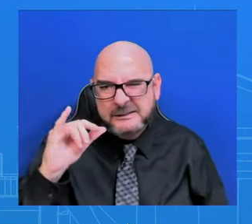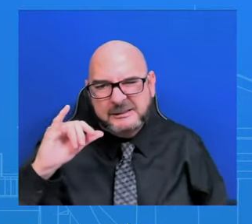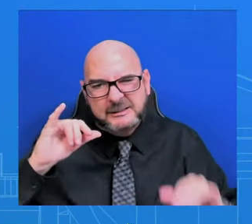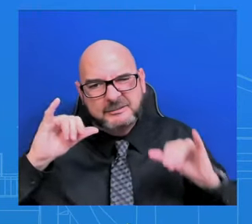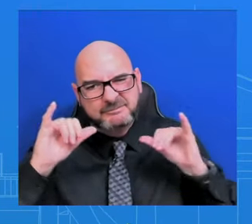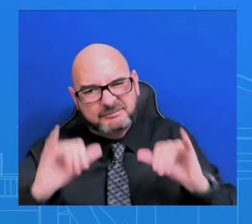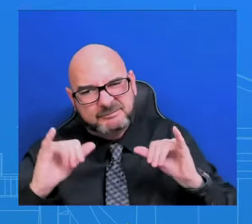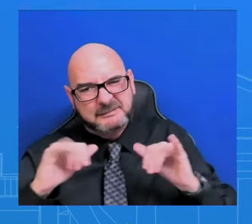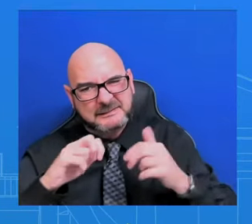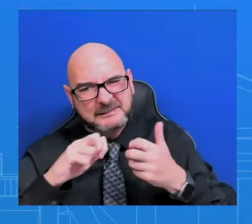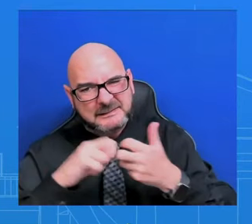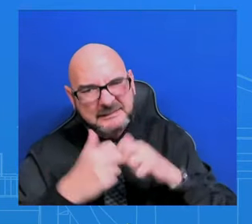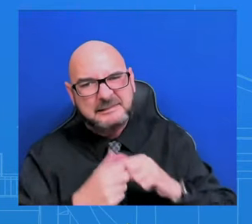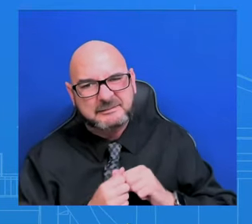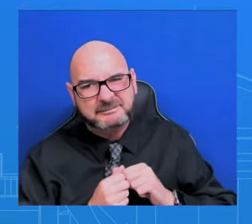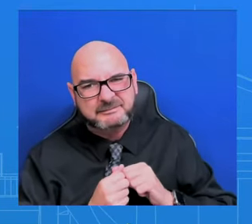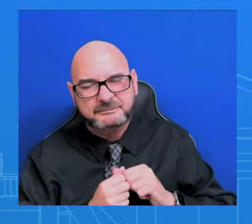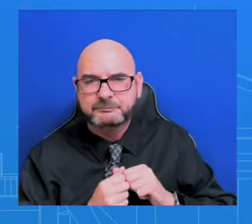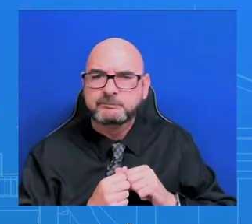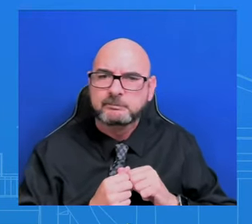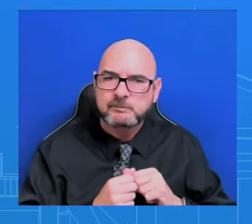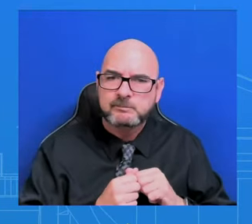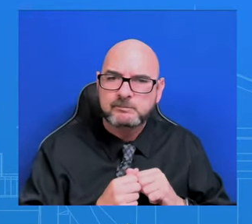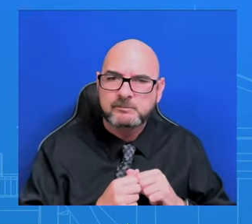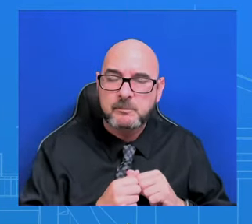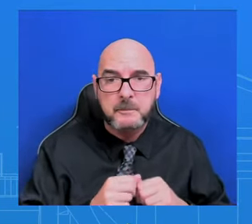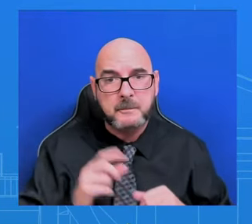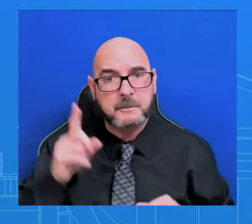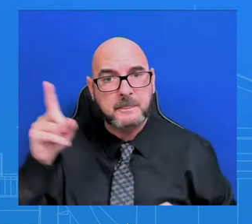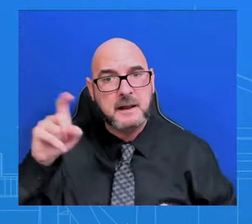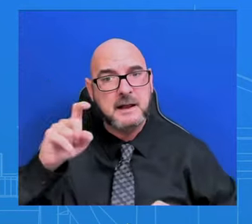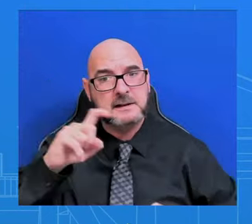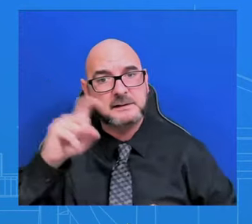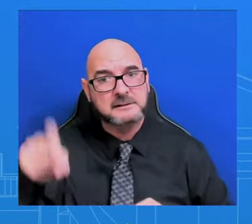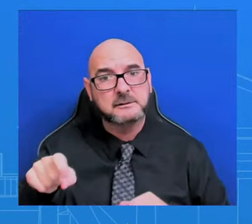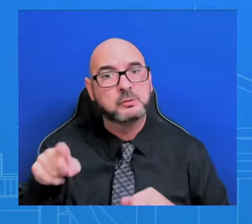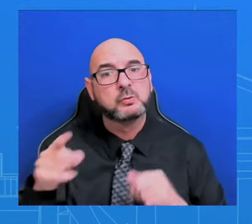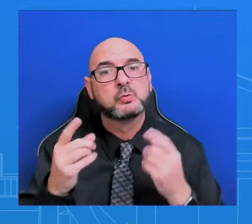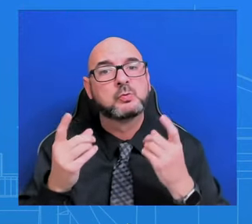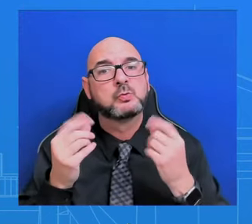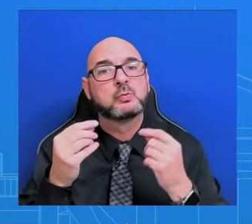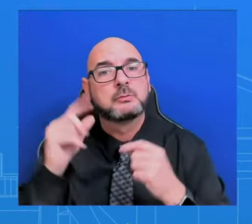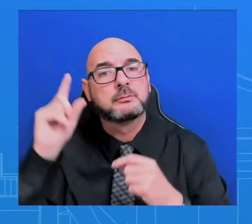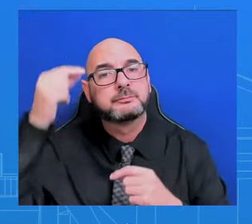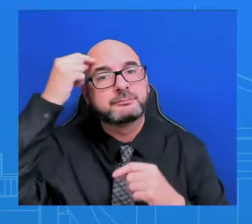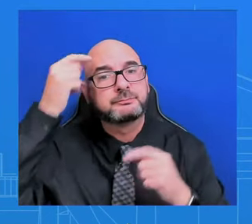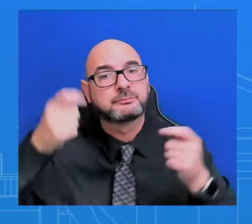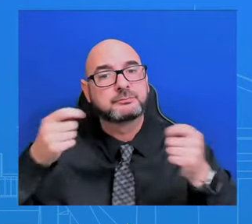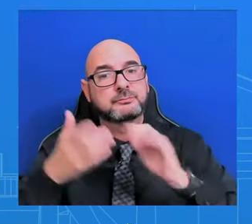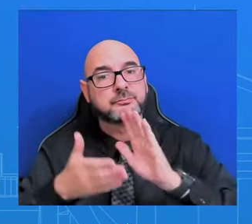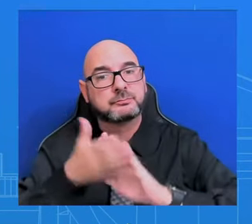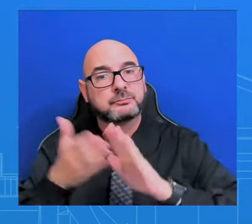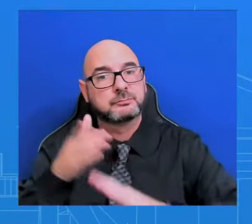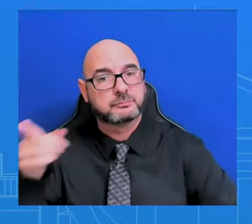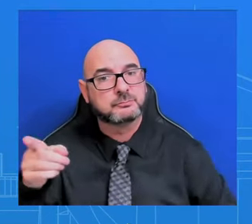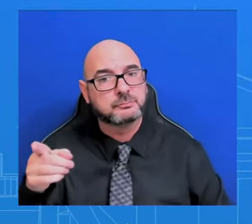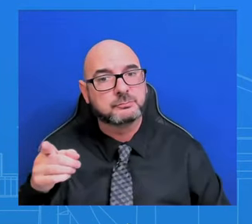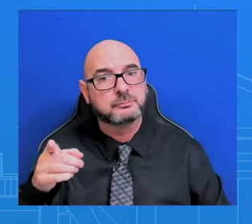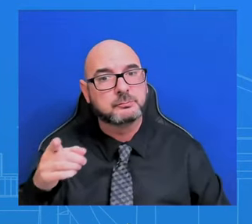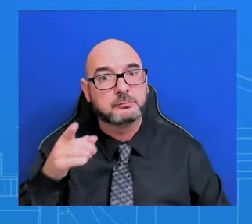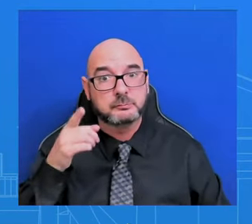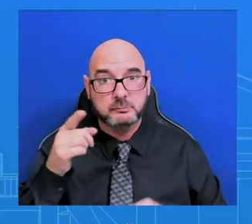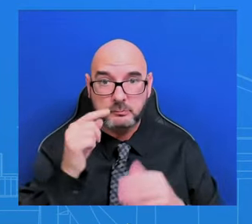Texas was doing, the governor was doing, was actually ineffective. And that's something that we have to remember. It was ineffective.